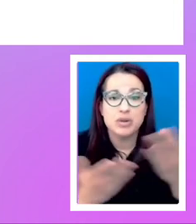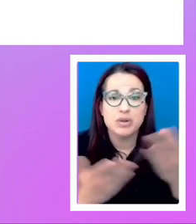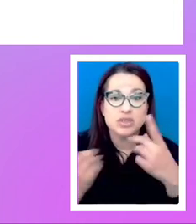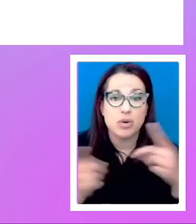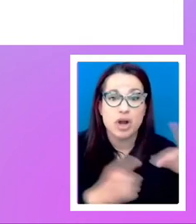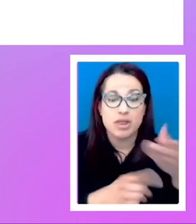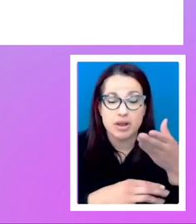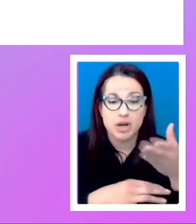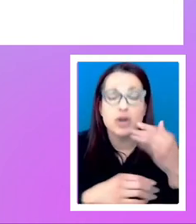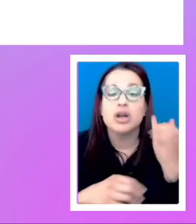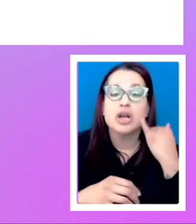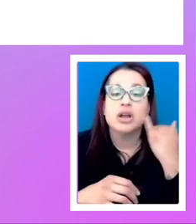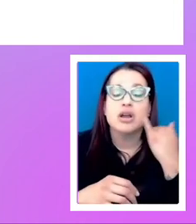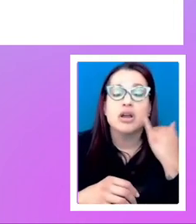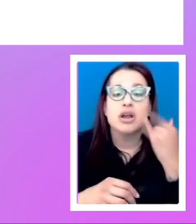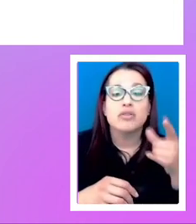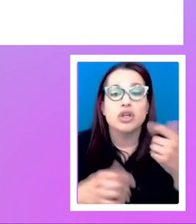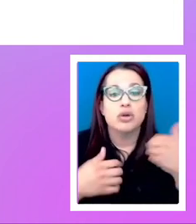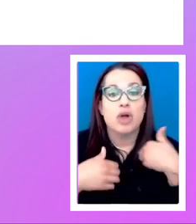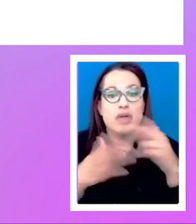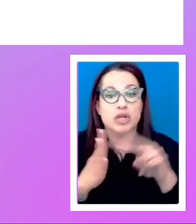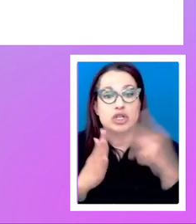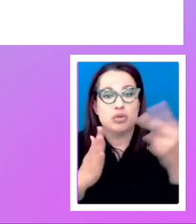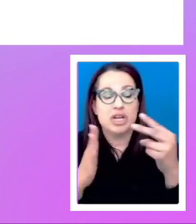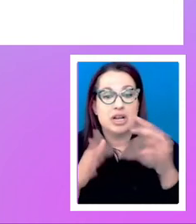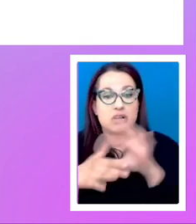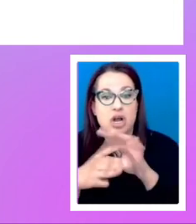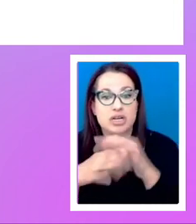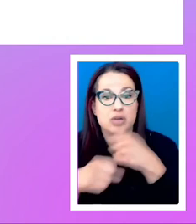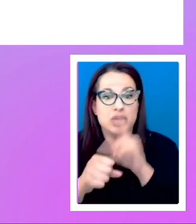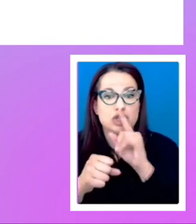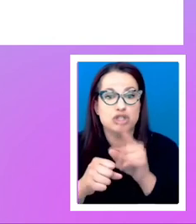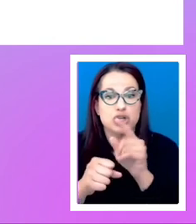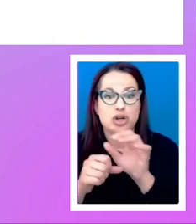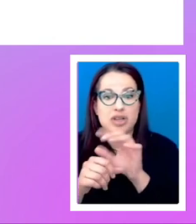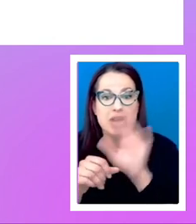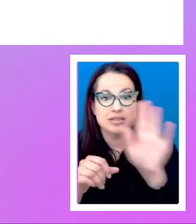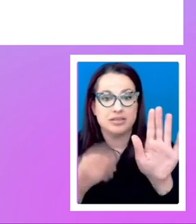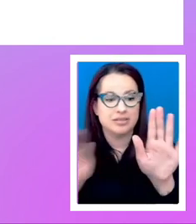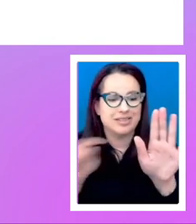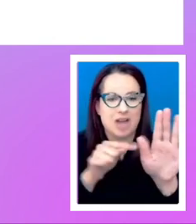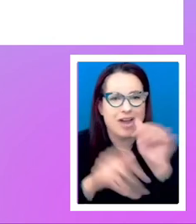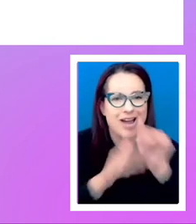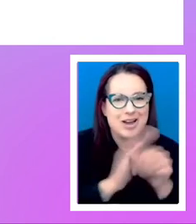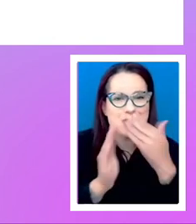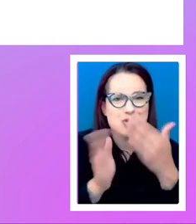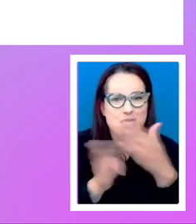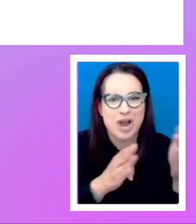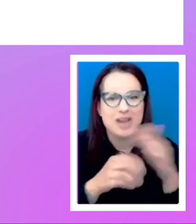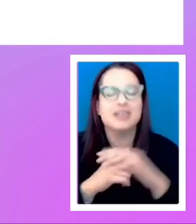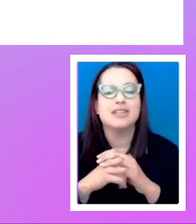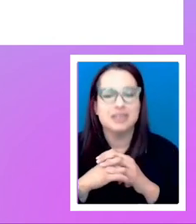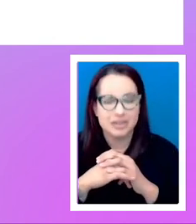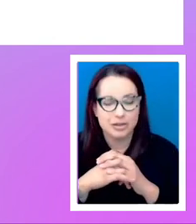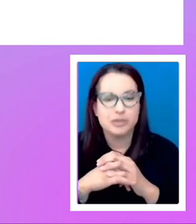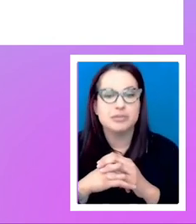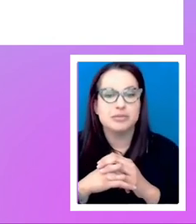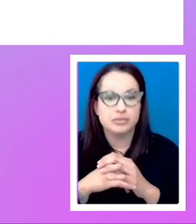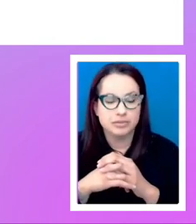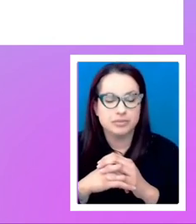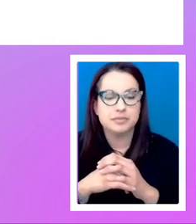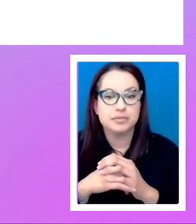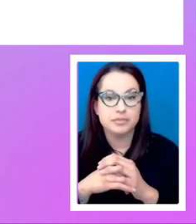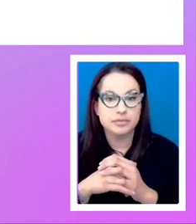If you've got how to duplicate content, it's making sure that you're actually hiding it in a good way. Um, because, you know, I think